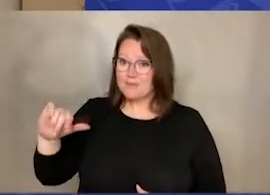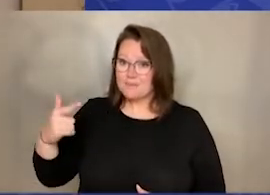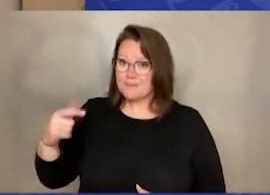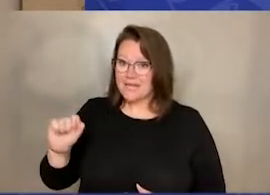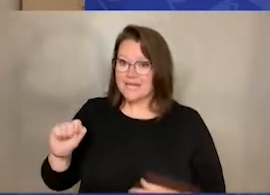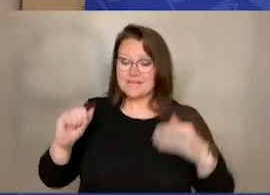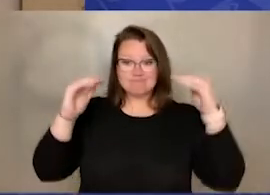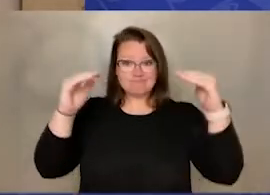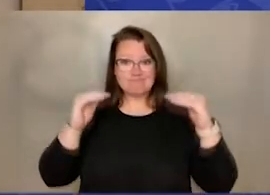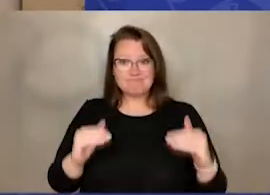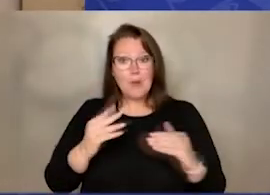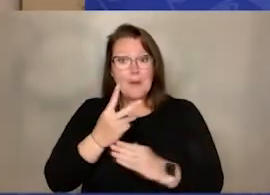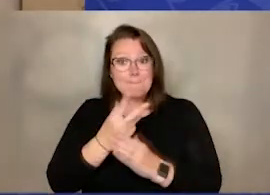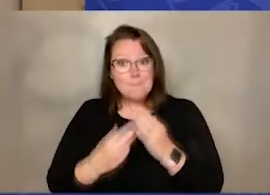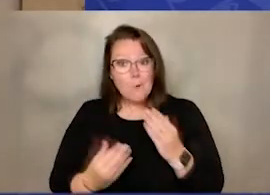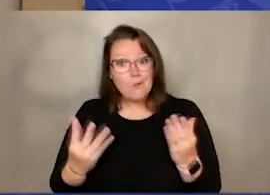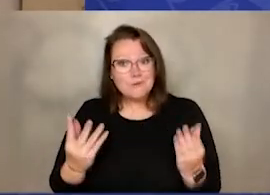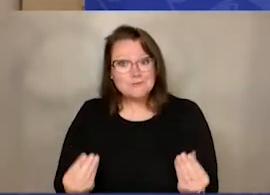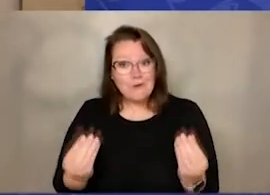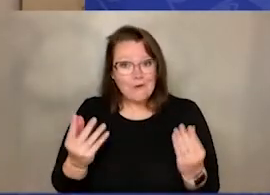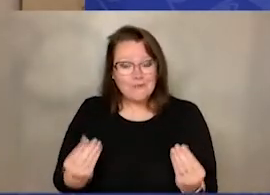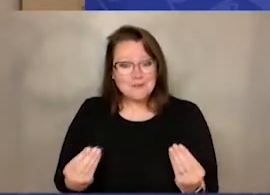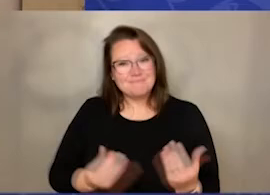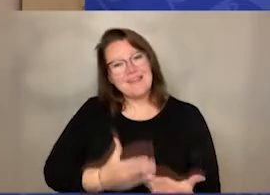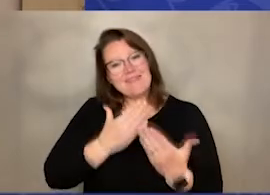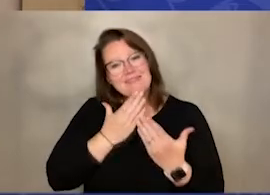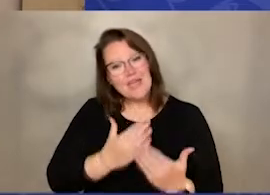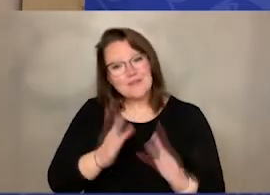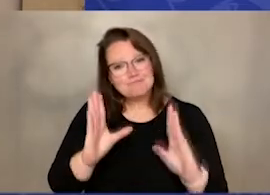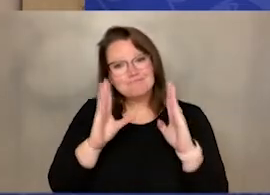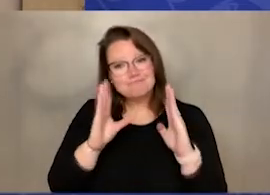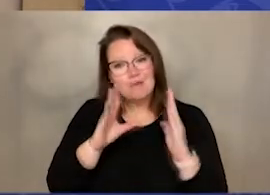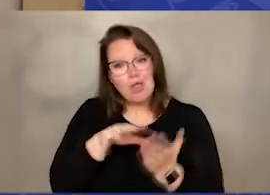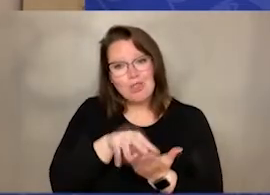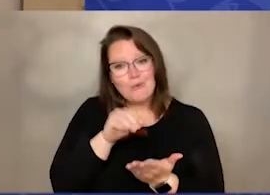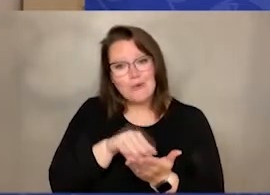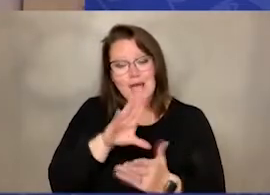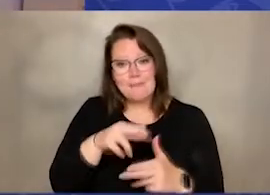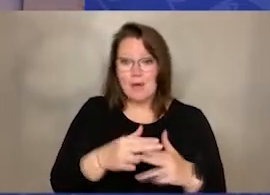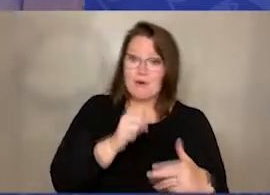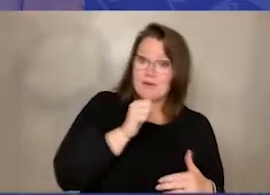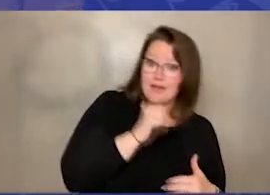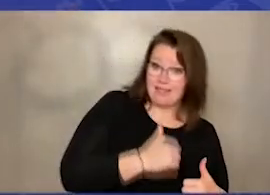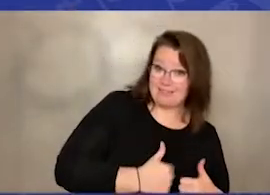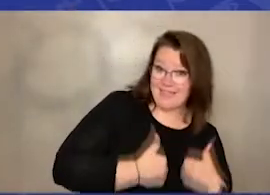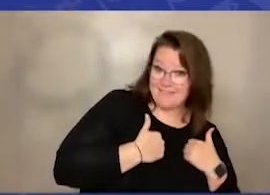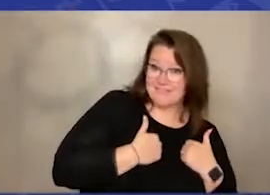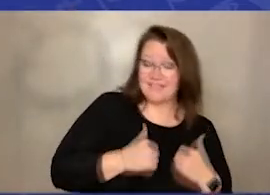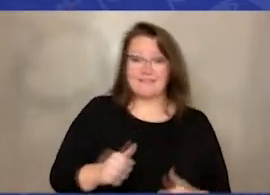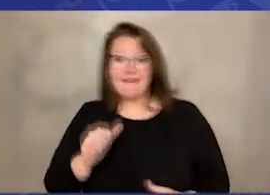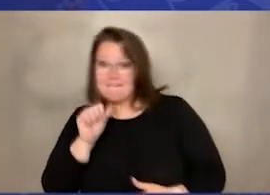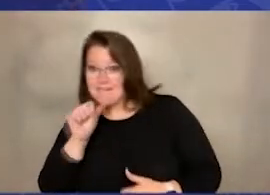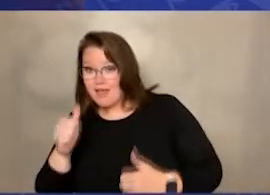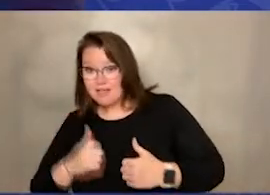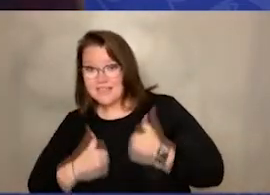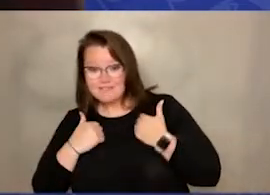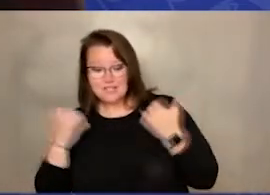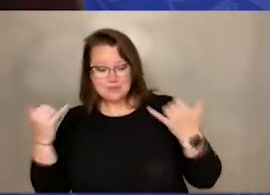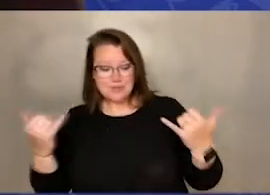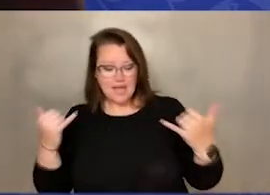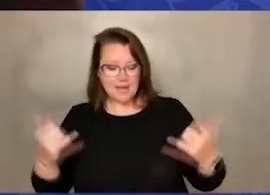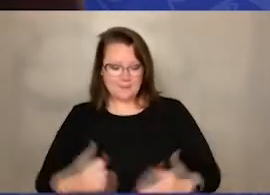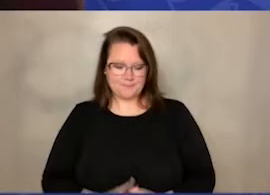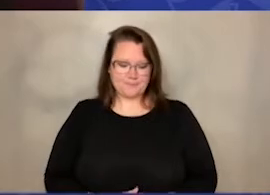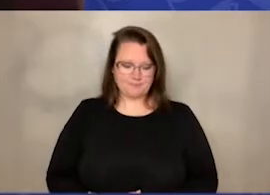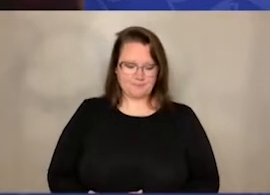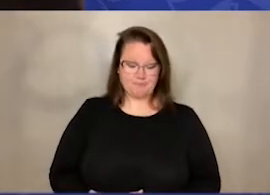soft. Thank you for listening and learning about living and non-living today. Step number